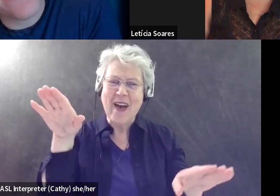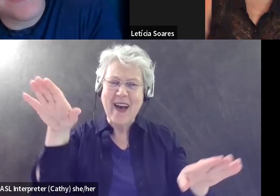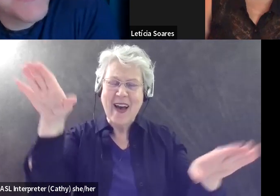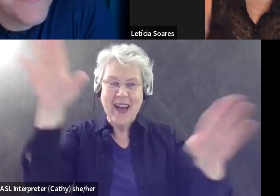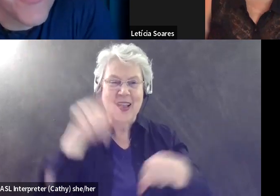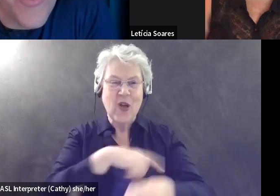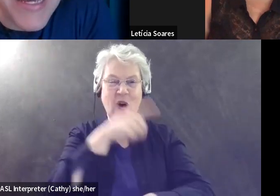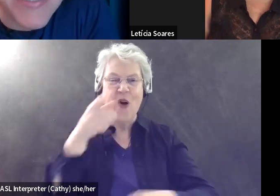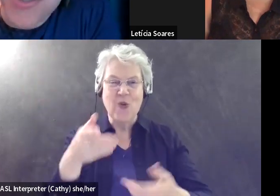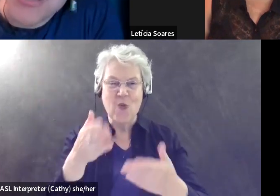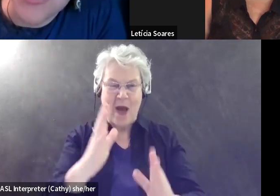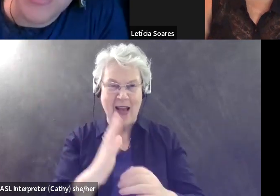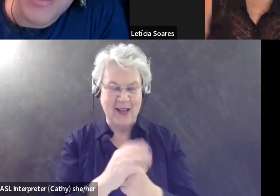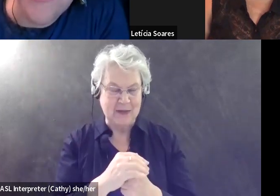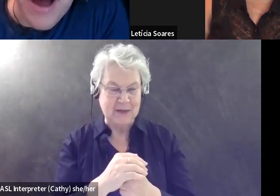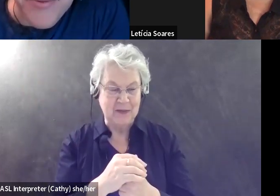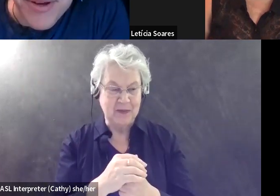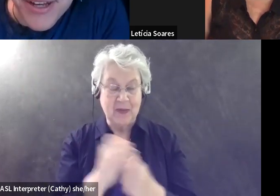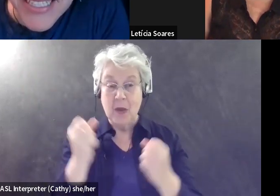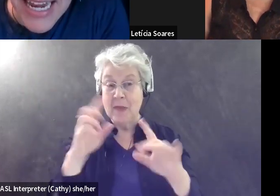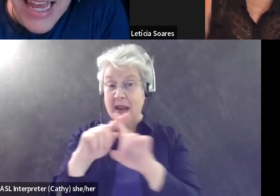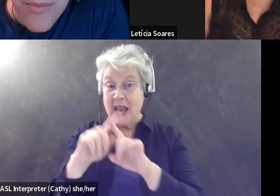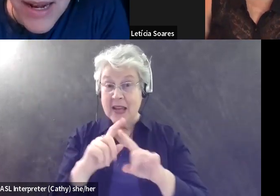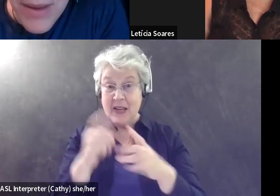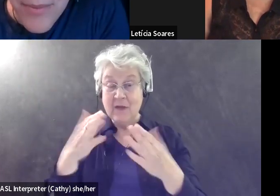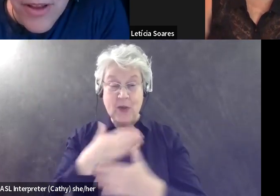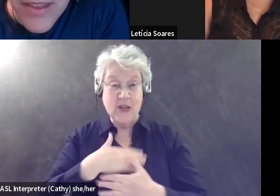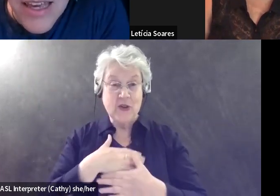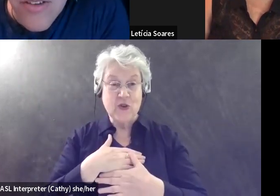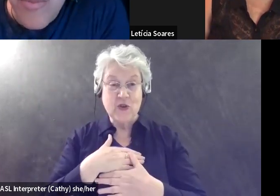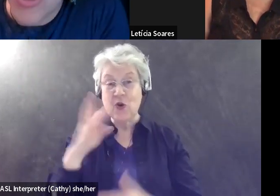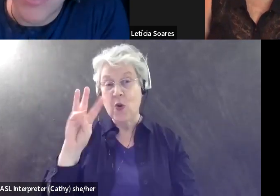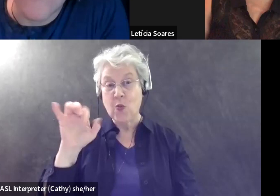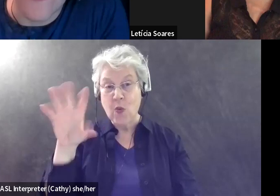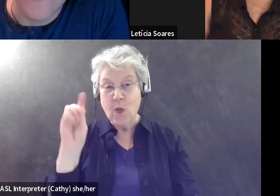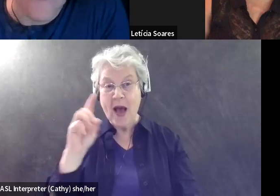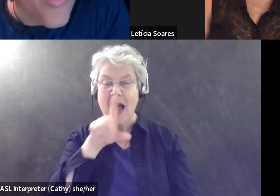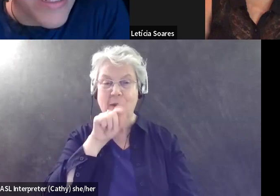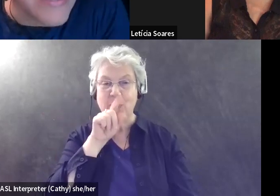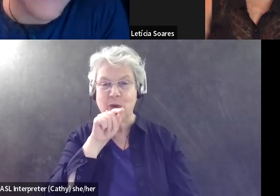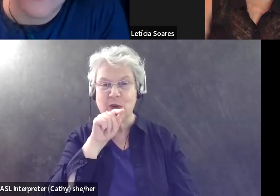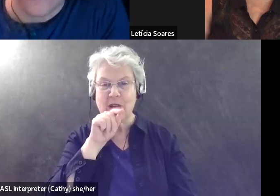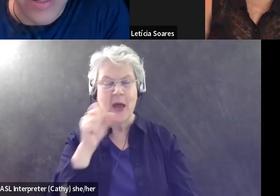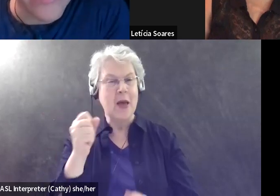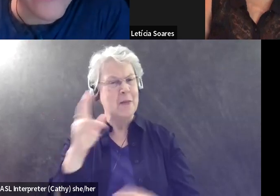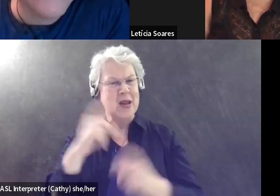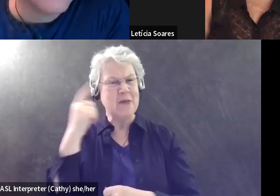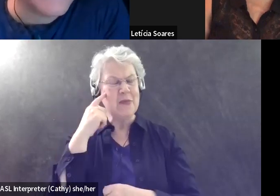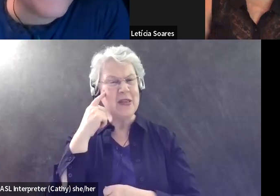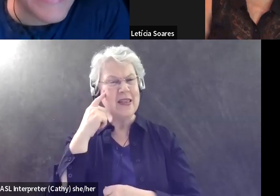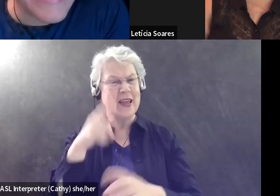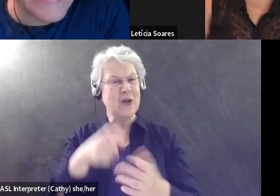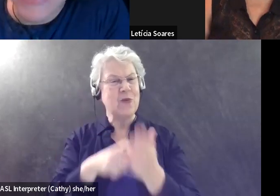how, there are lots of different ways to enjoy wild birds. And many people often think of birding involving walking down a trail.